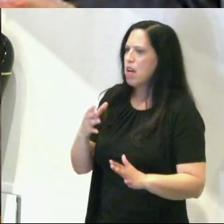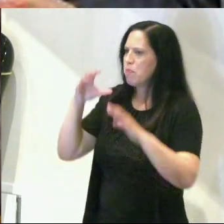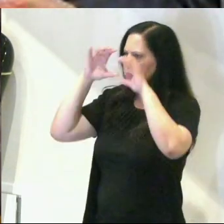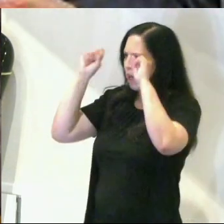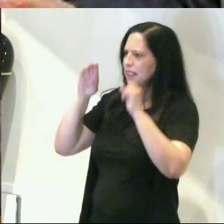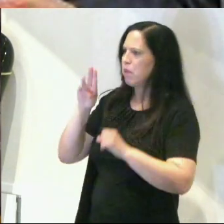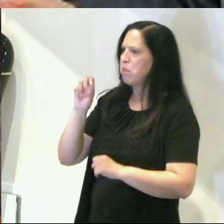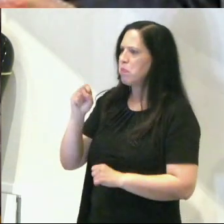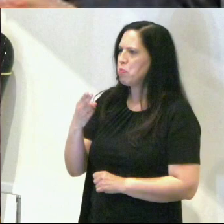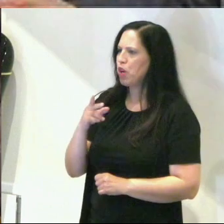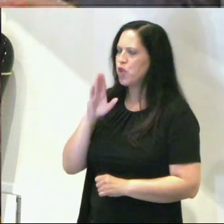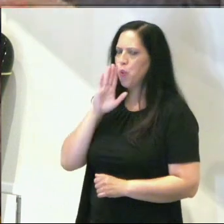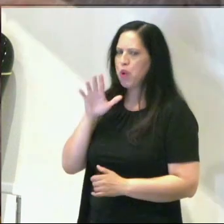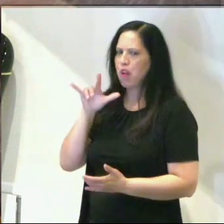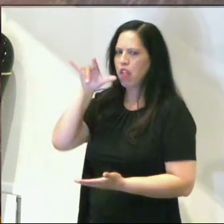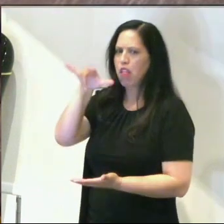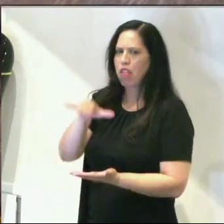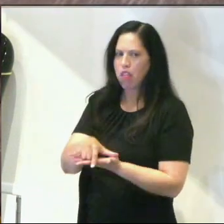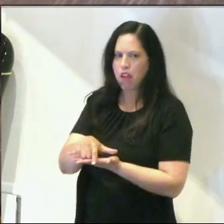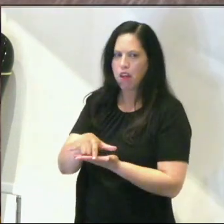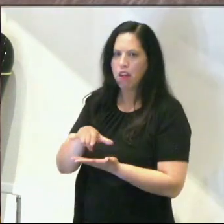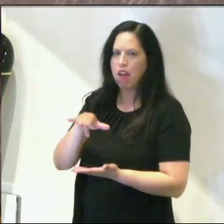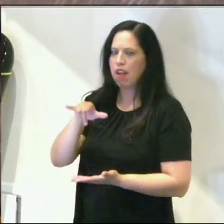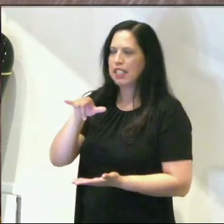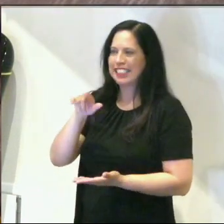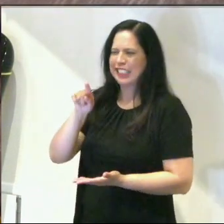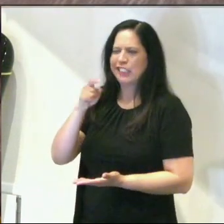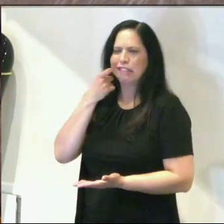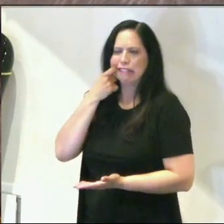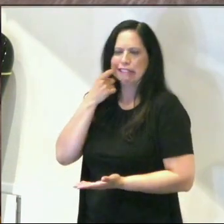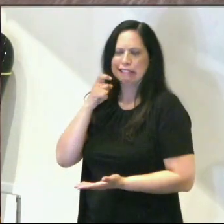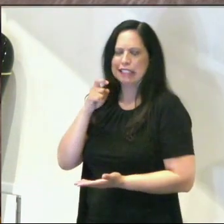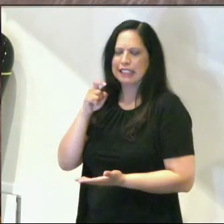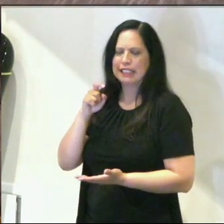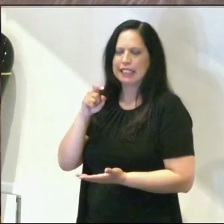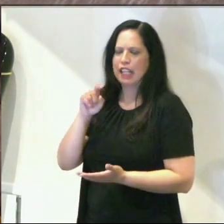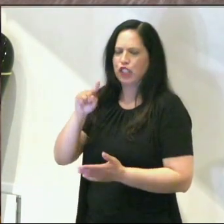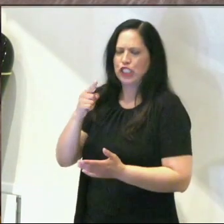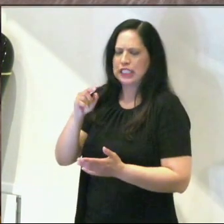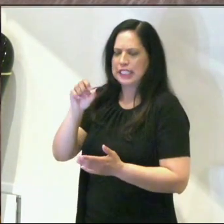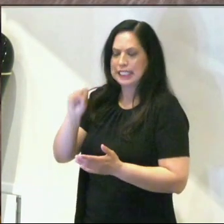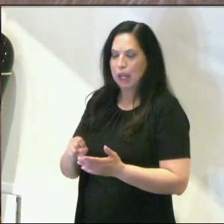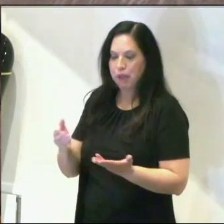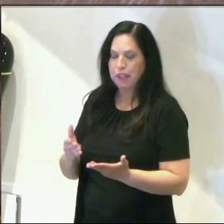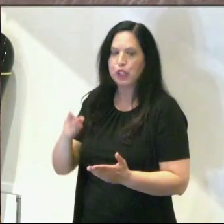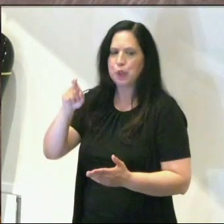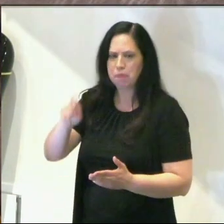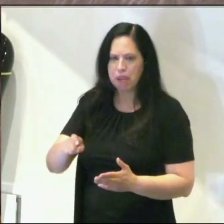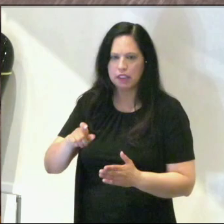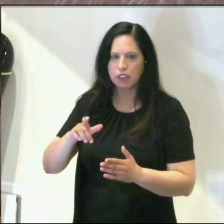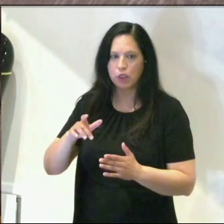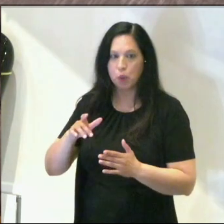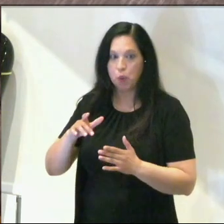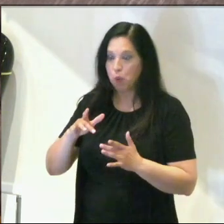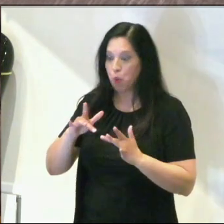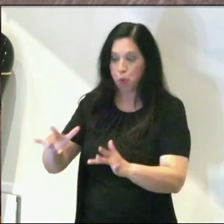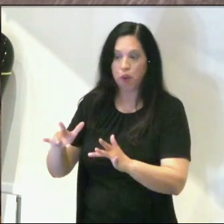is landing at Ellington Air Force Base, just south of here. You have got to get this bus off the freeway.